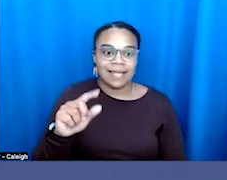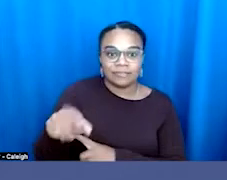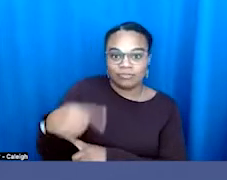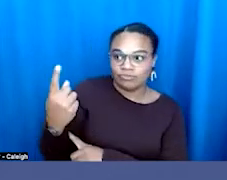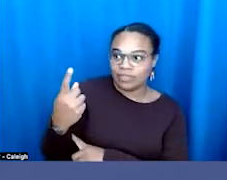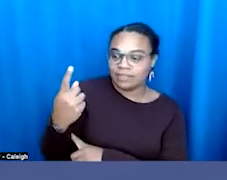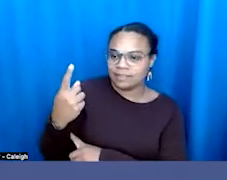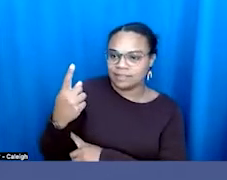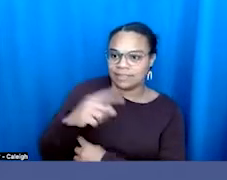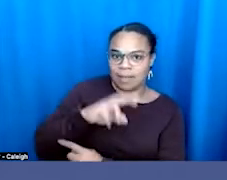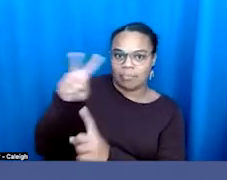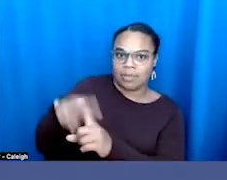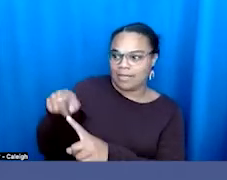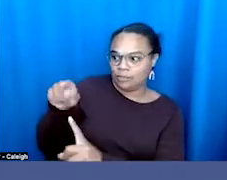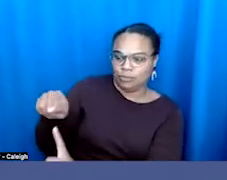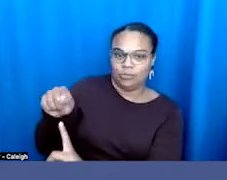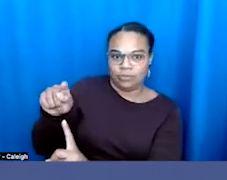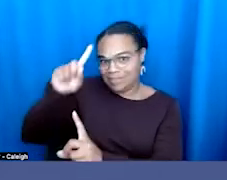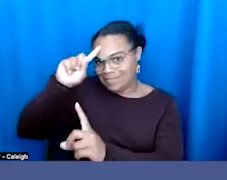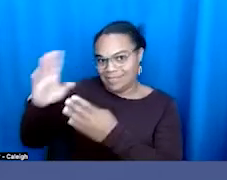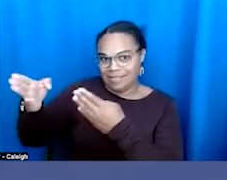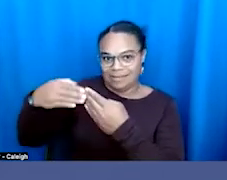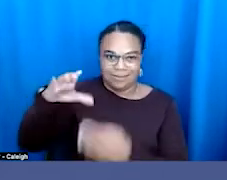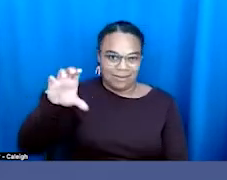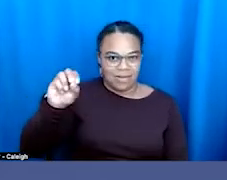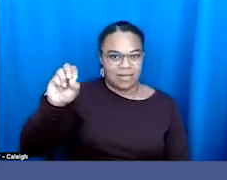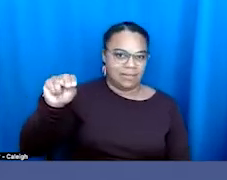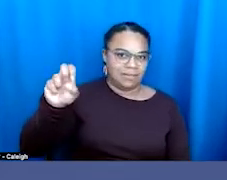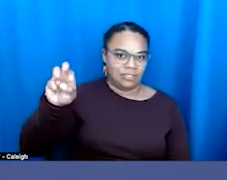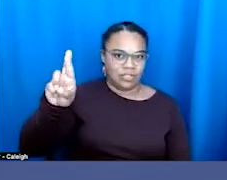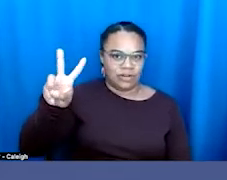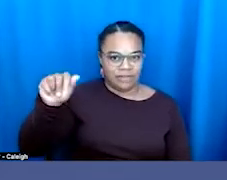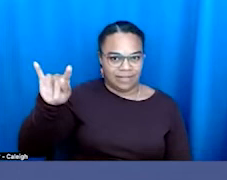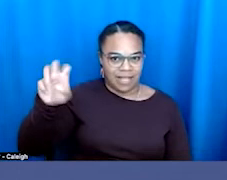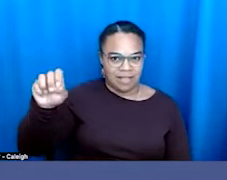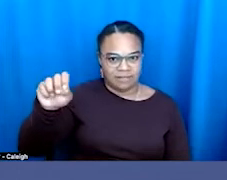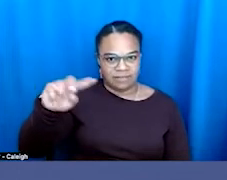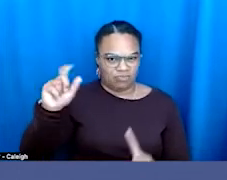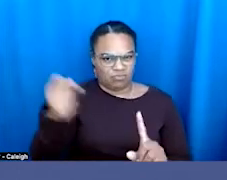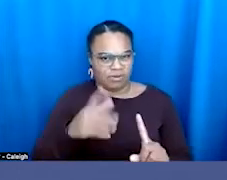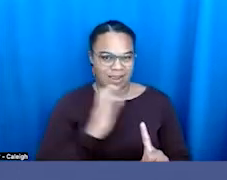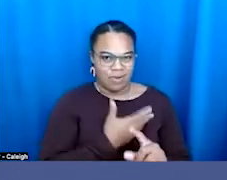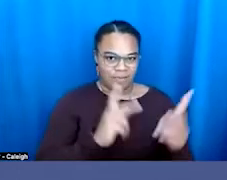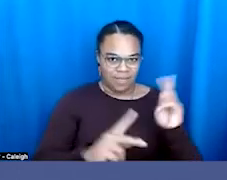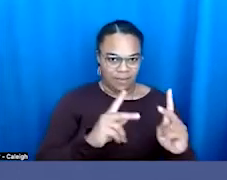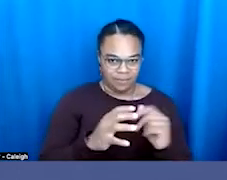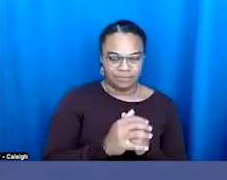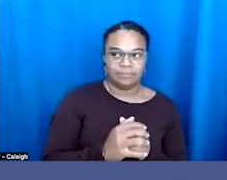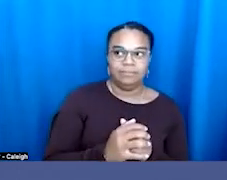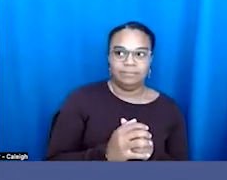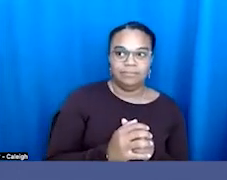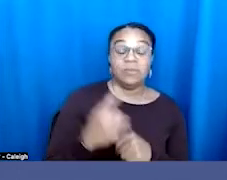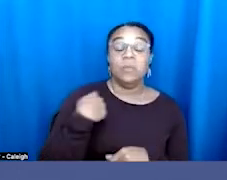targeting our people. We can also take successes, right, that we've learned,